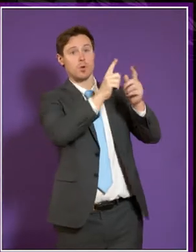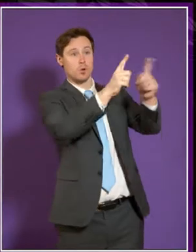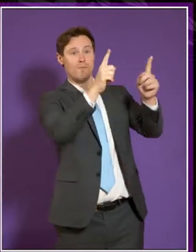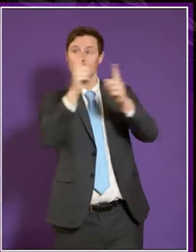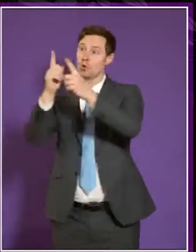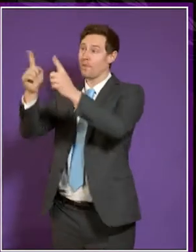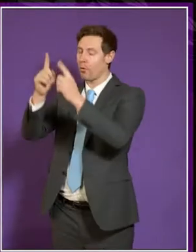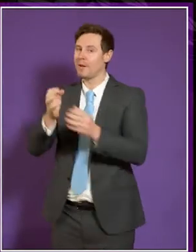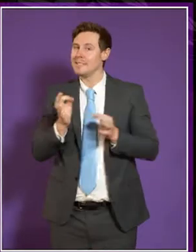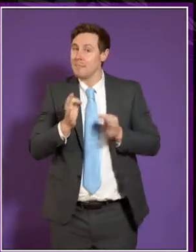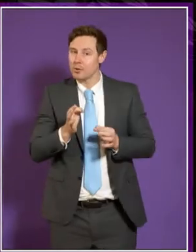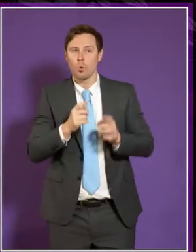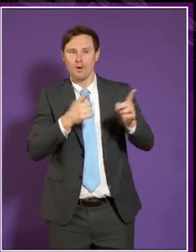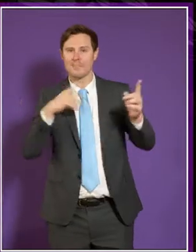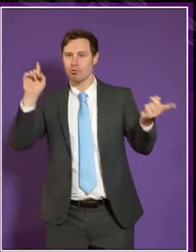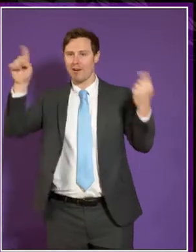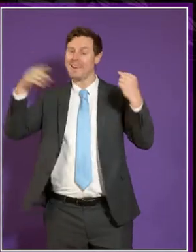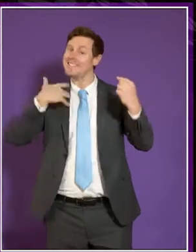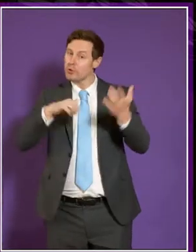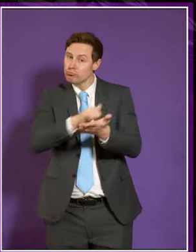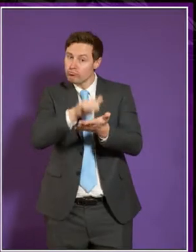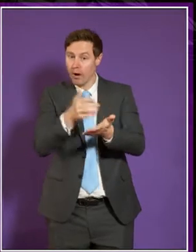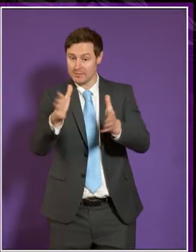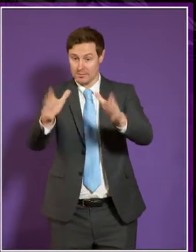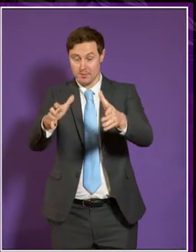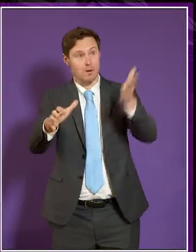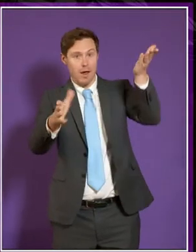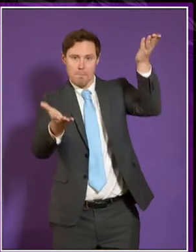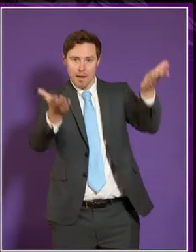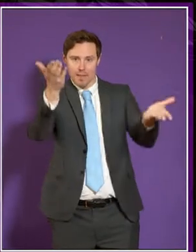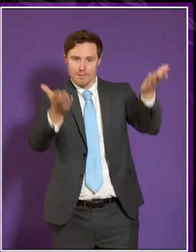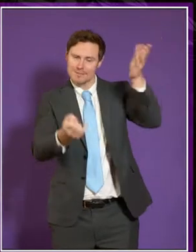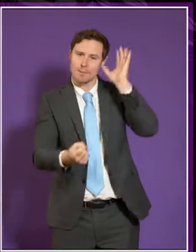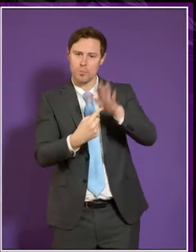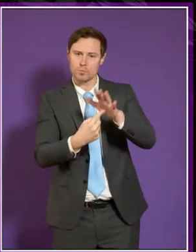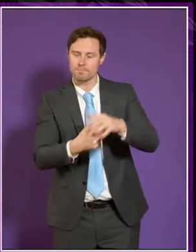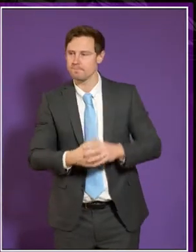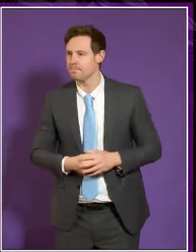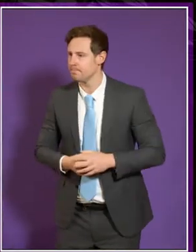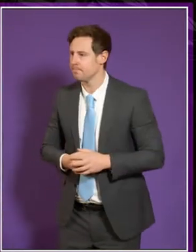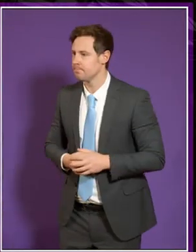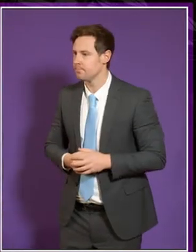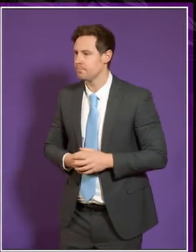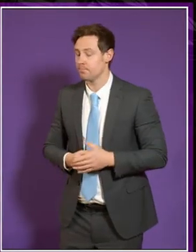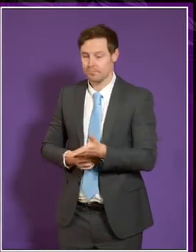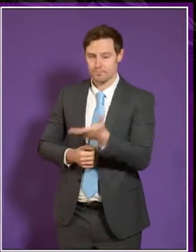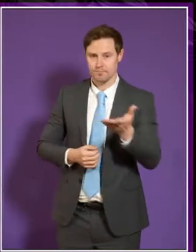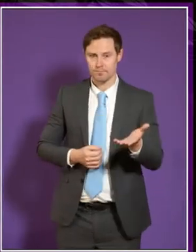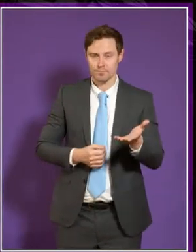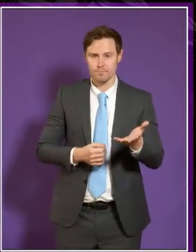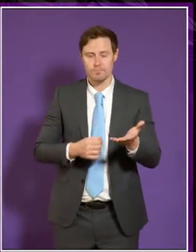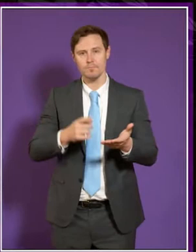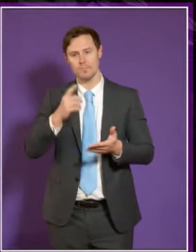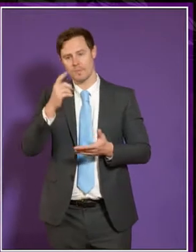react to as well. But I think getting that balance right is important. Okay, thank you. Can I just, just for a bit of reassurance in terms of the